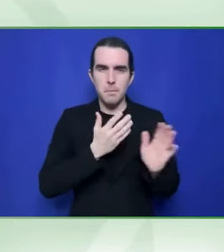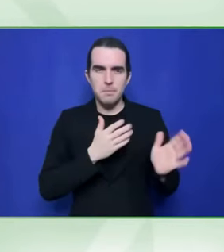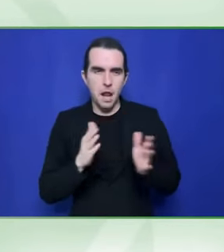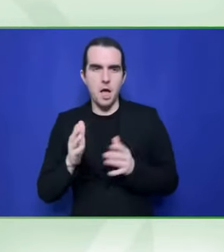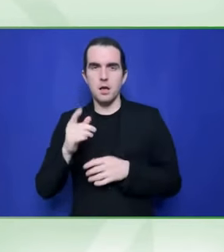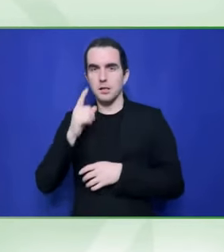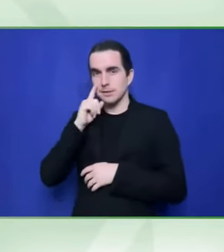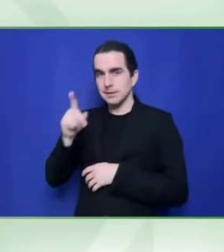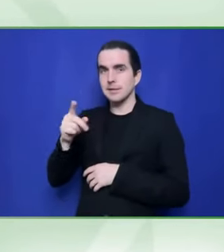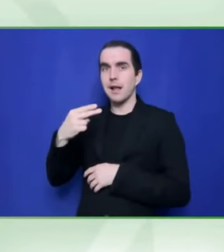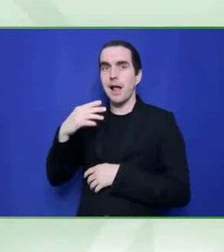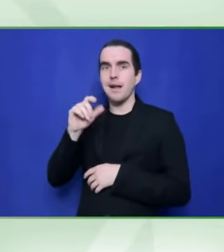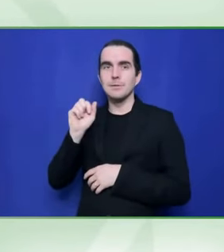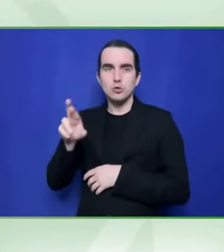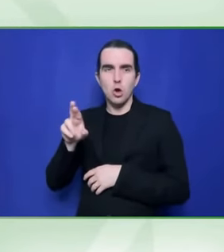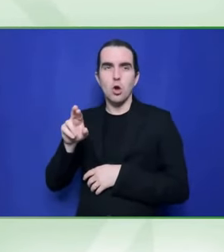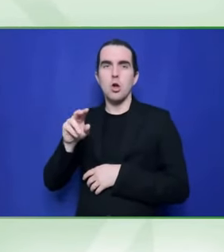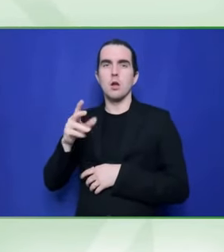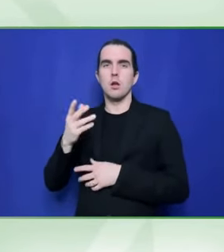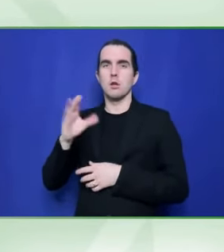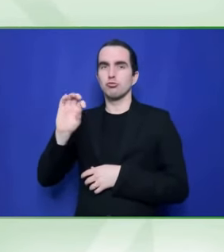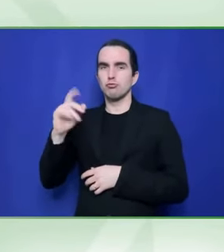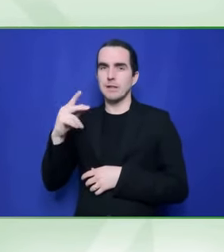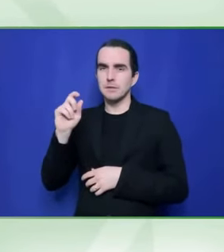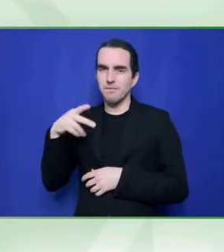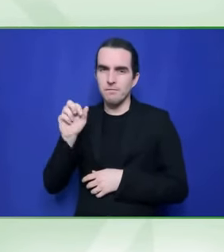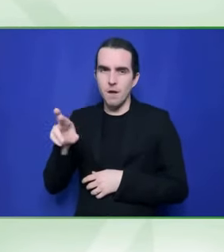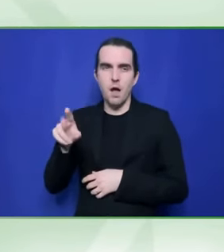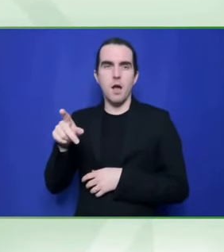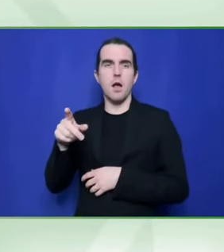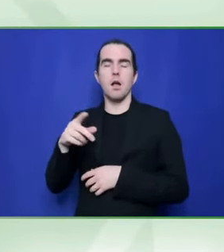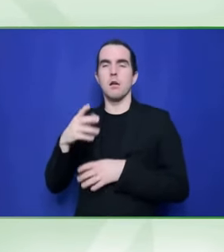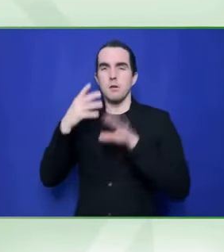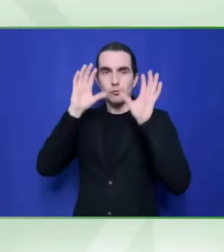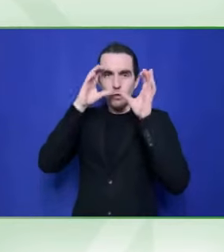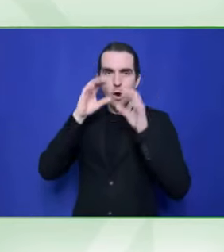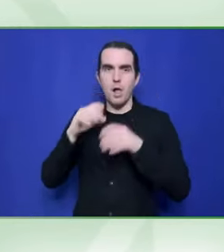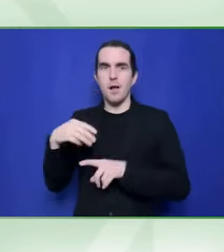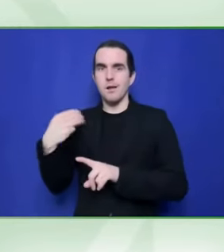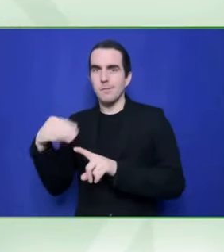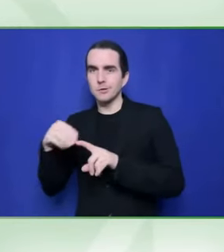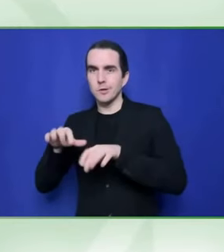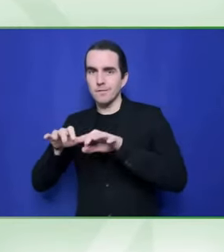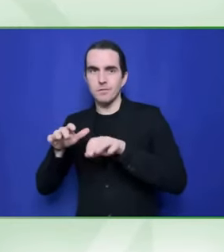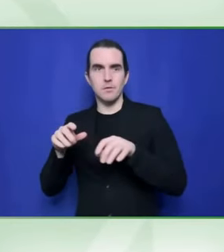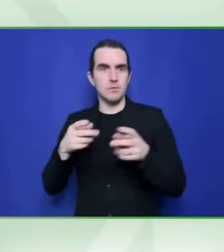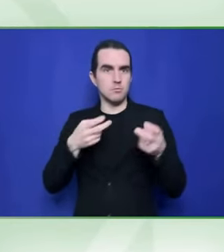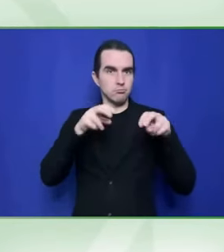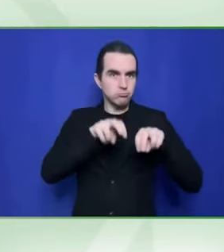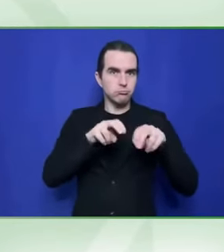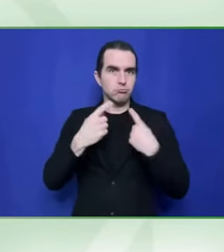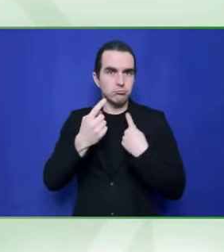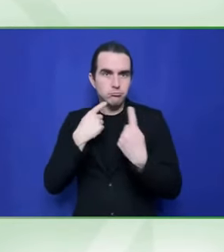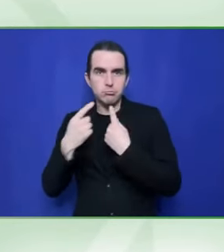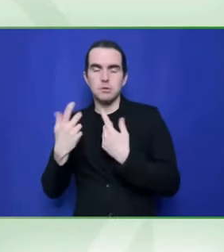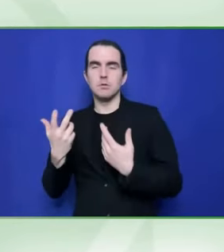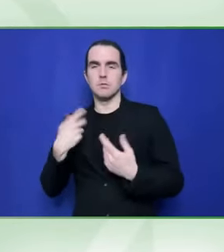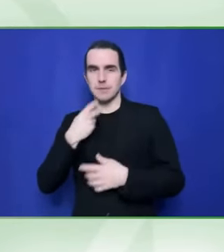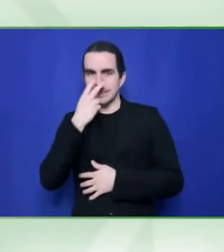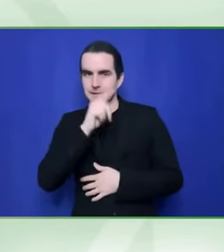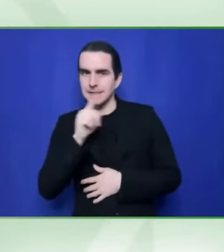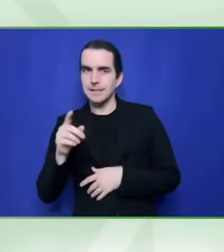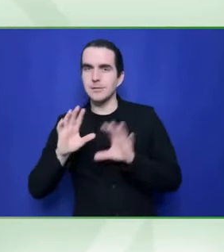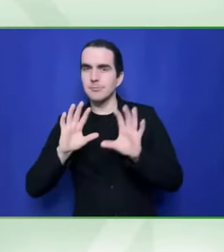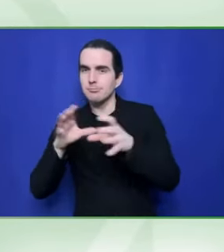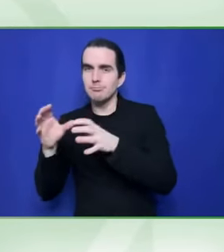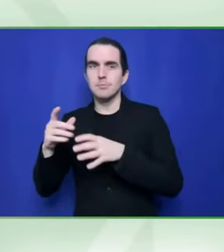now through collaboration, not left on the side, like some special piece, but being integrated and woven in. And the key